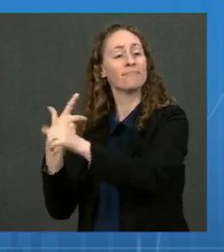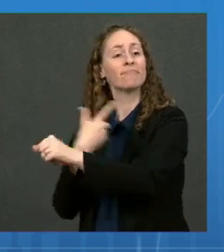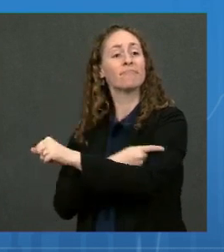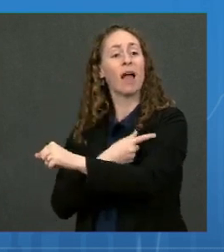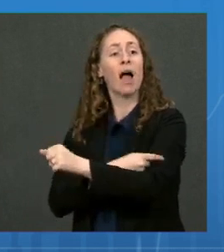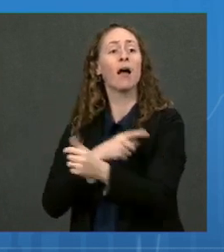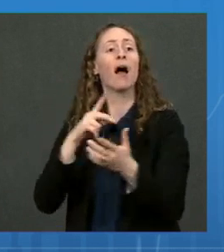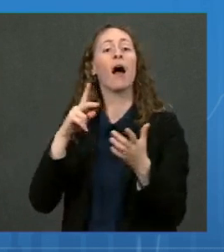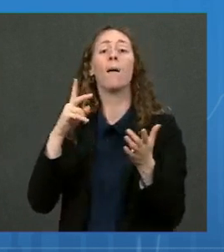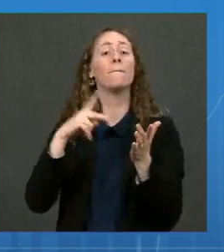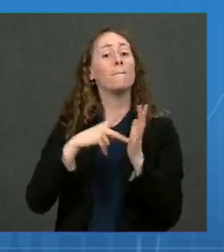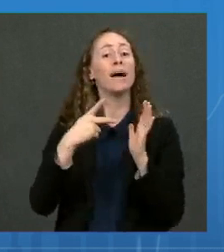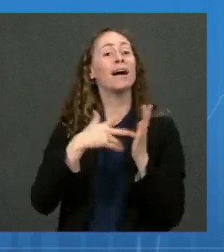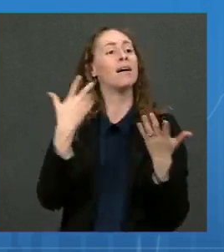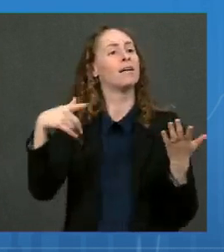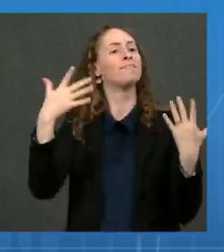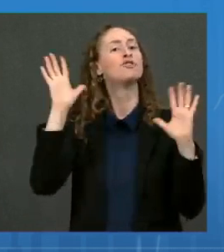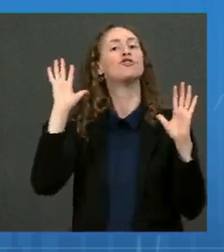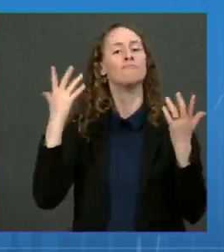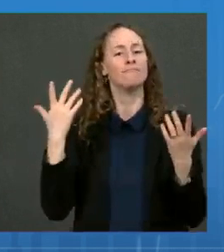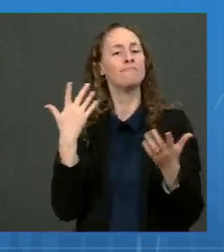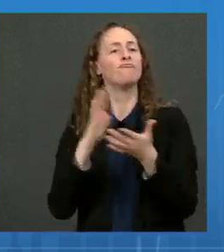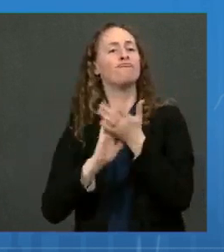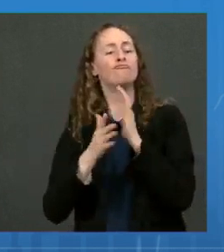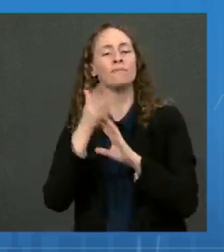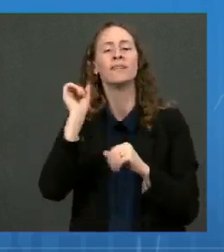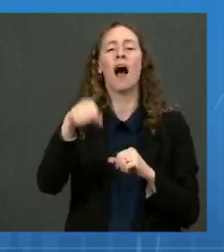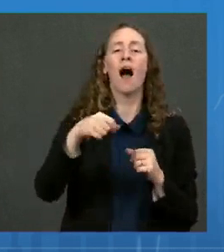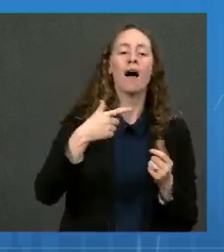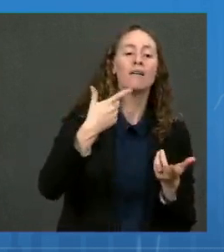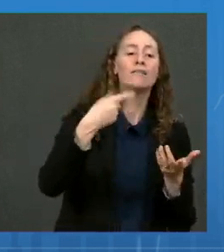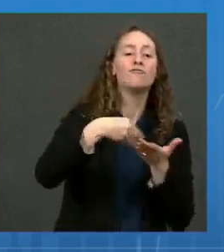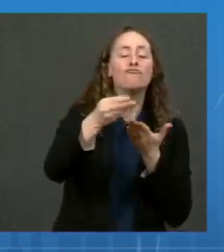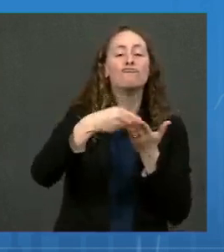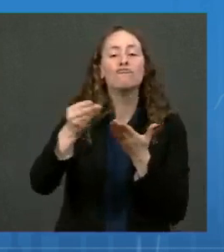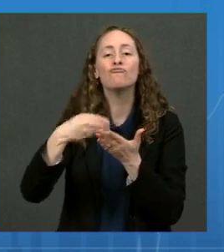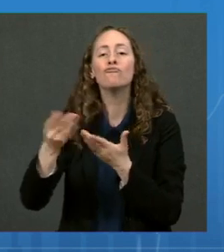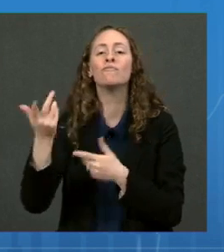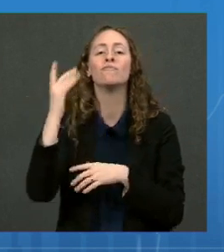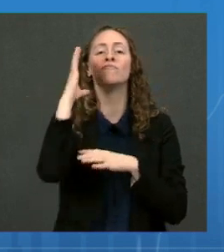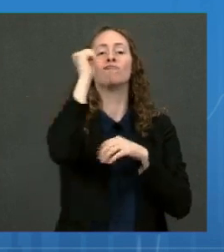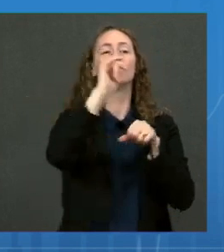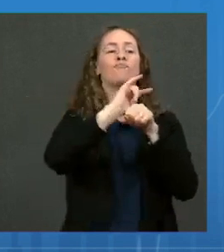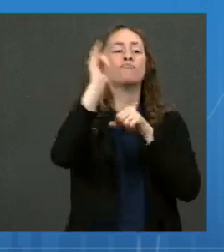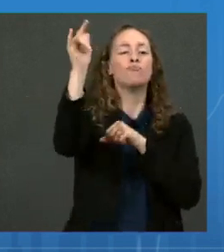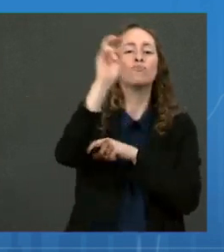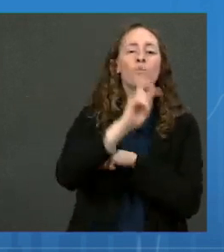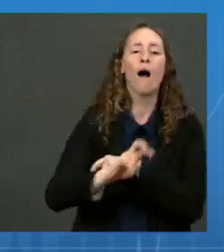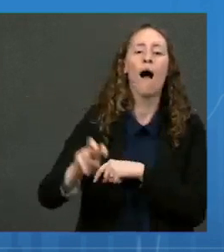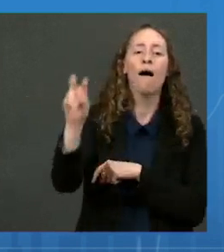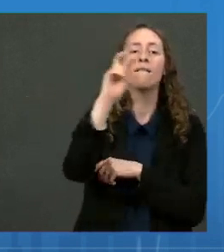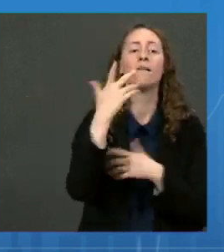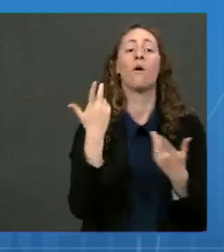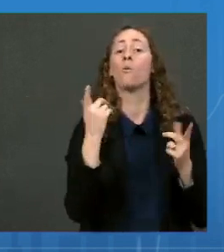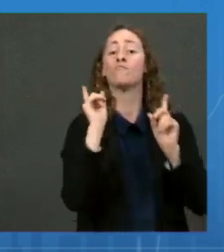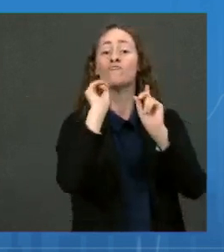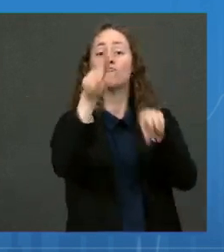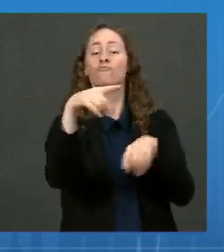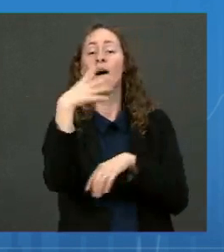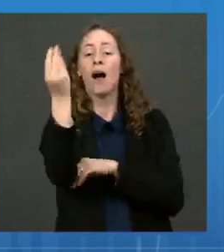dining out at restaurants, and shopping at local small businesses. It's straightforward.